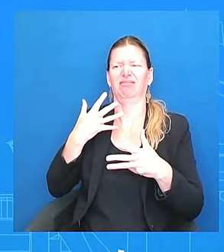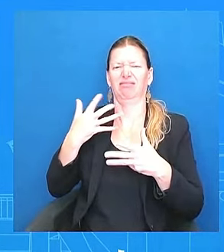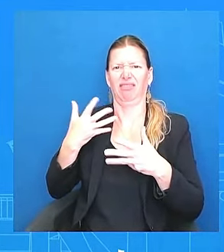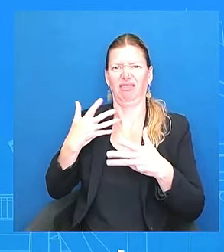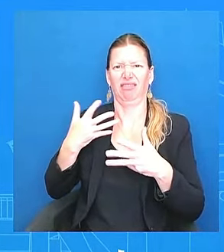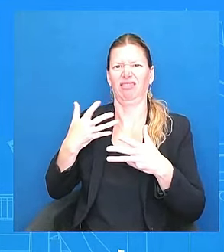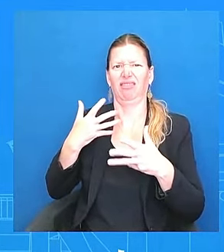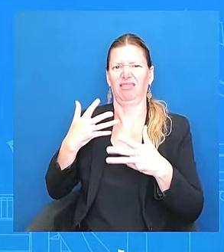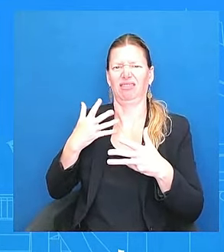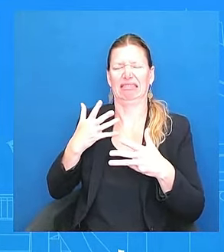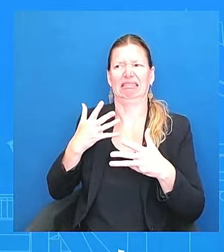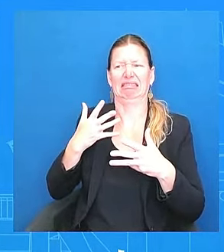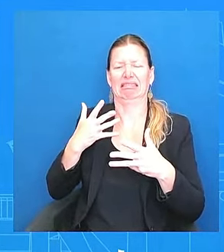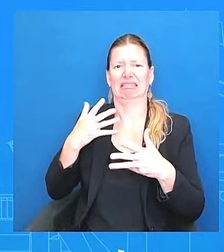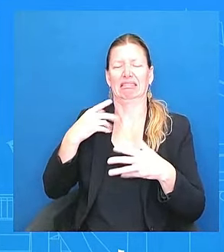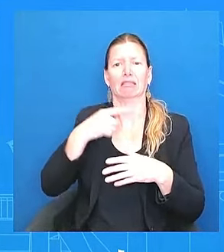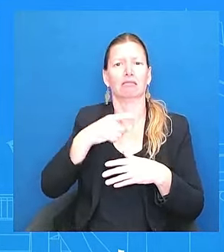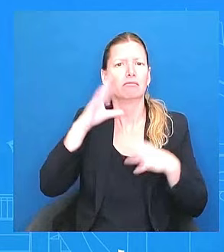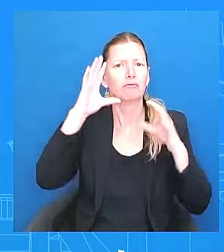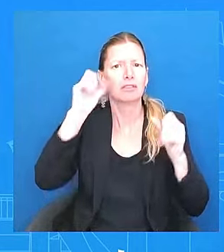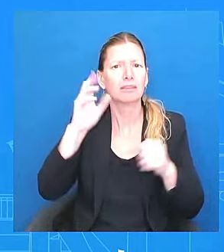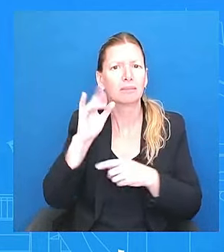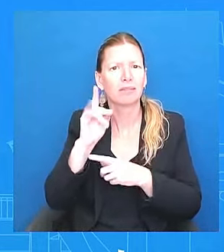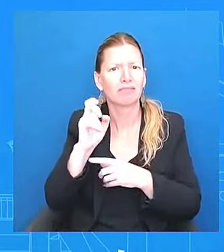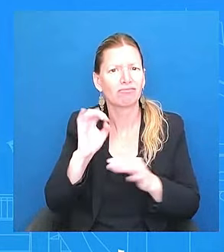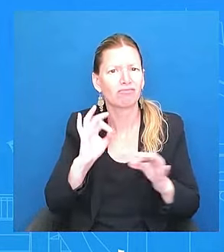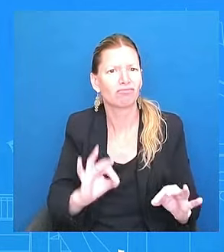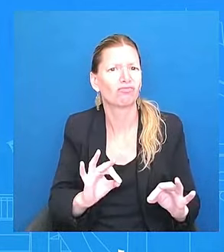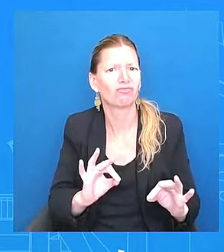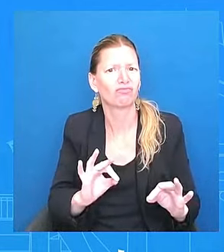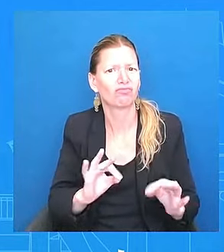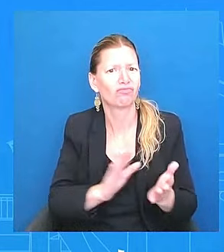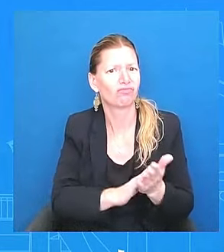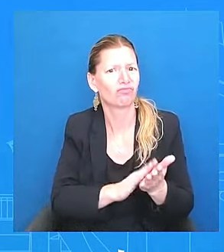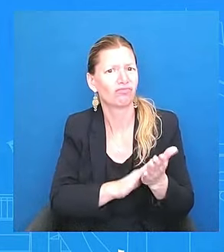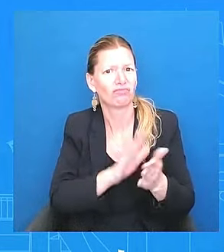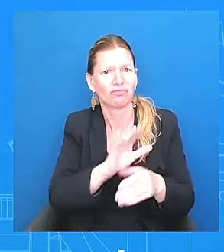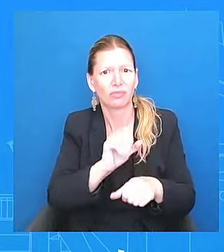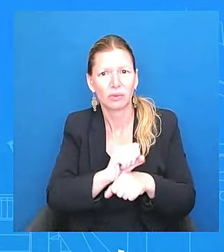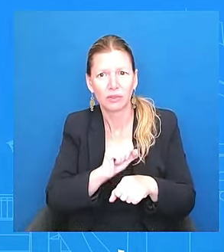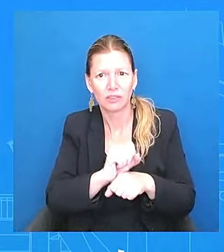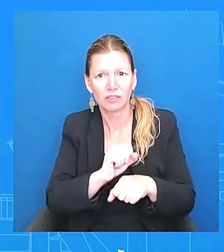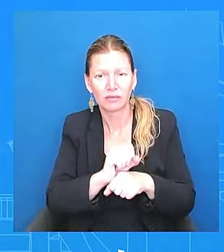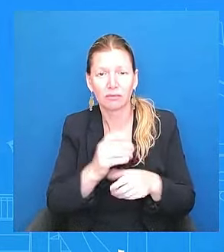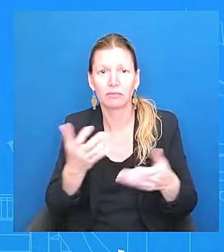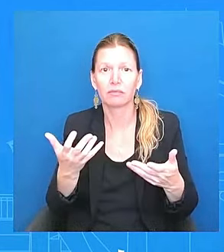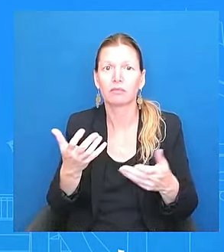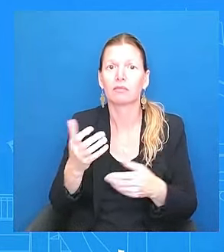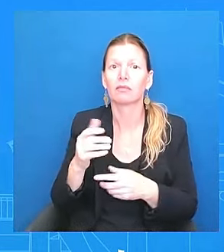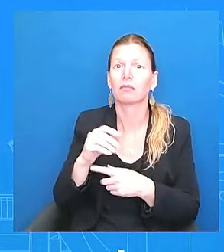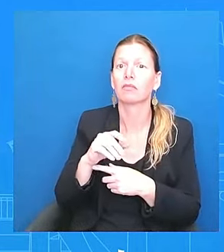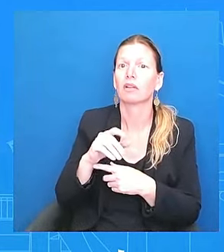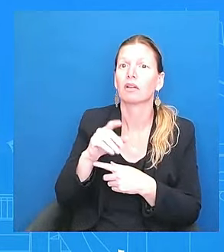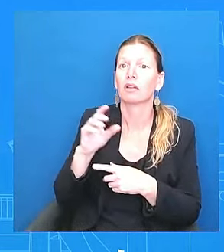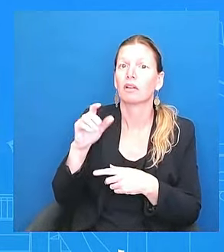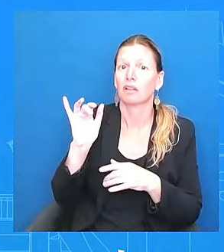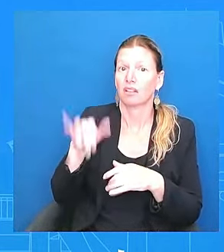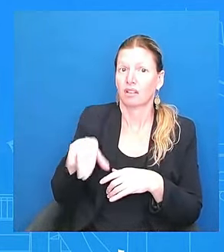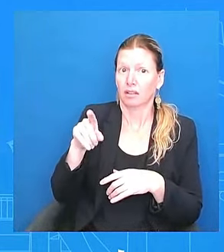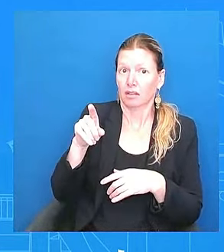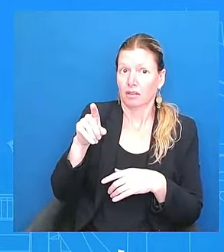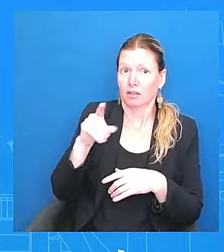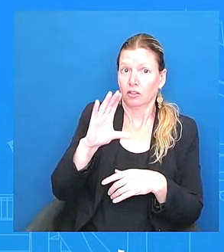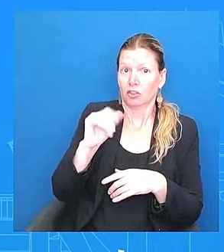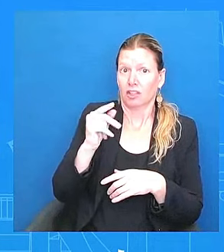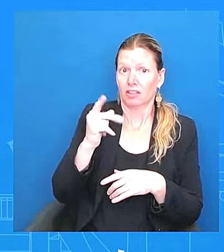years. German Chancellor Schultz. I think that Joe Biden is someone who is very clear, who knows exactly what he is doing,